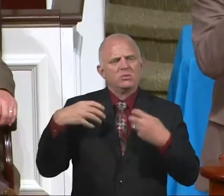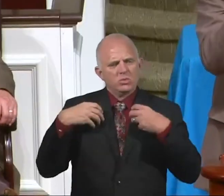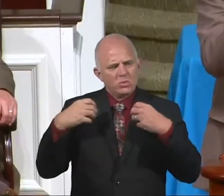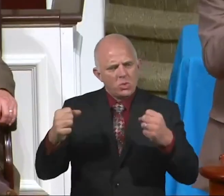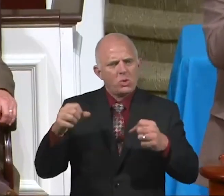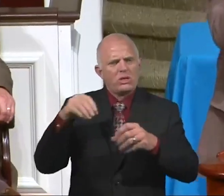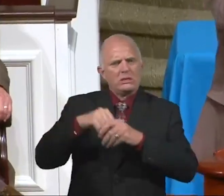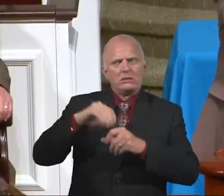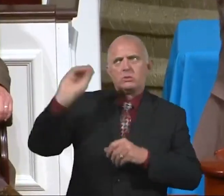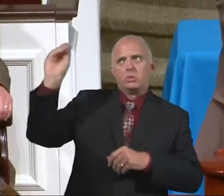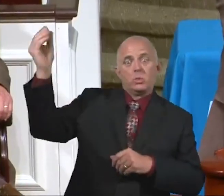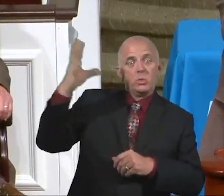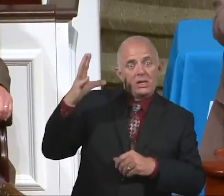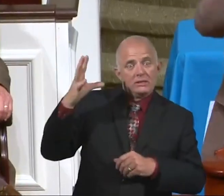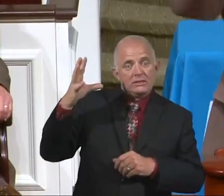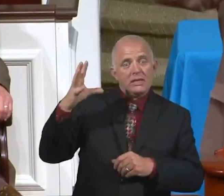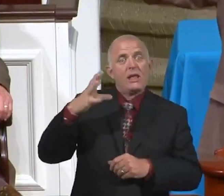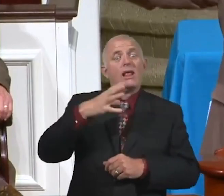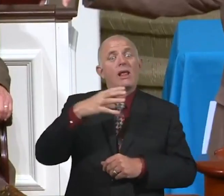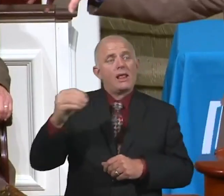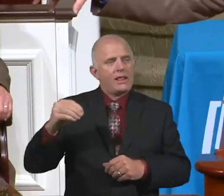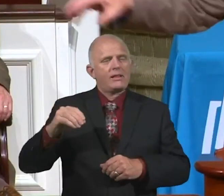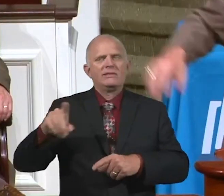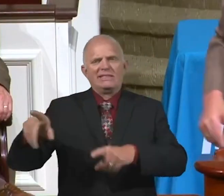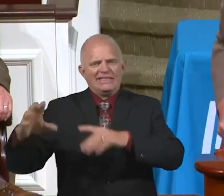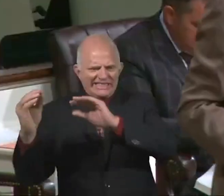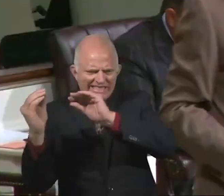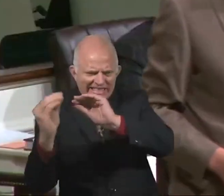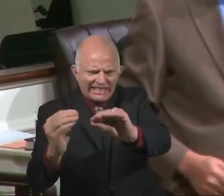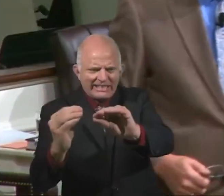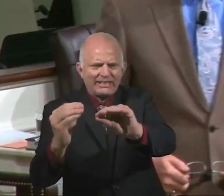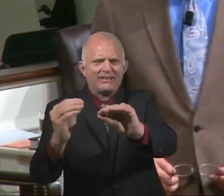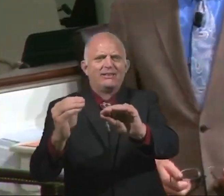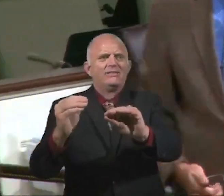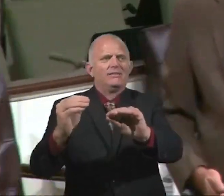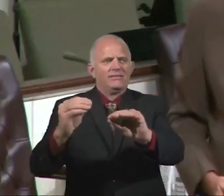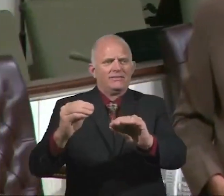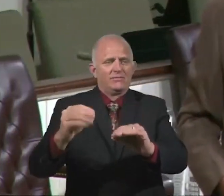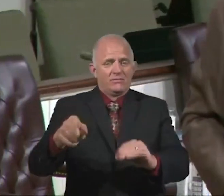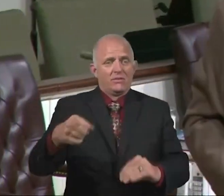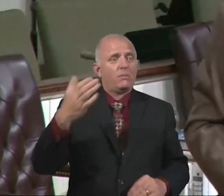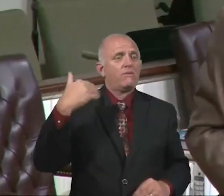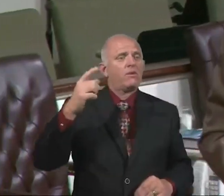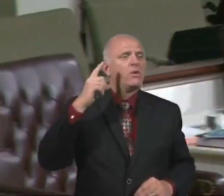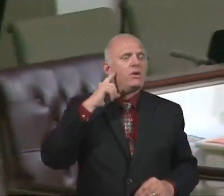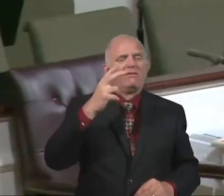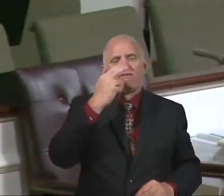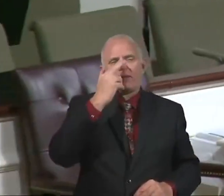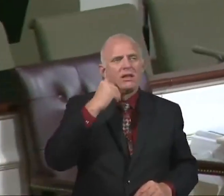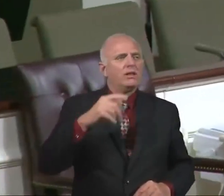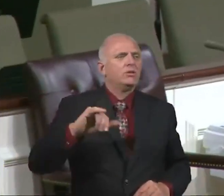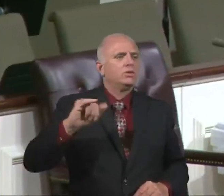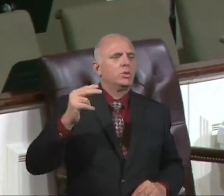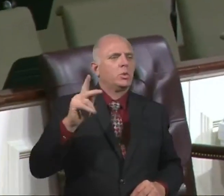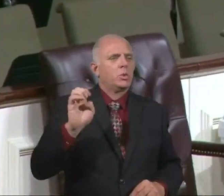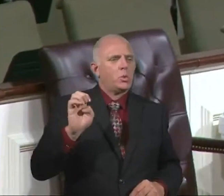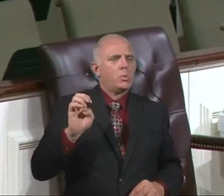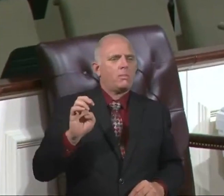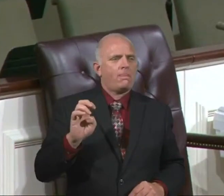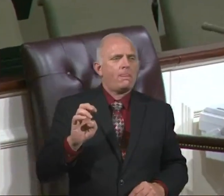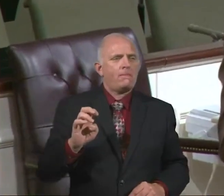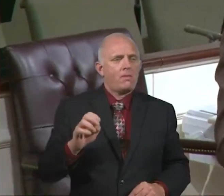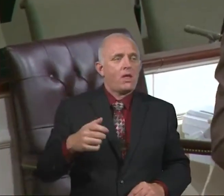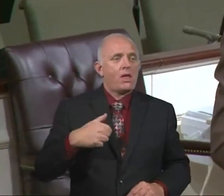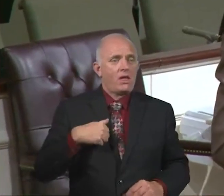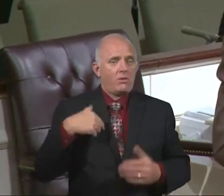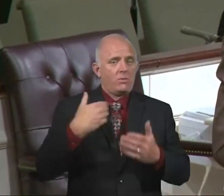two, be a teacher. Take the things you've learned and pass it on. How many of have ever heard a funny joke and you thought to myself, when I get home, I'm going to tell my friends,